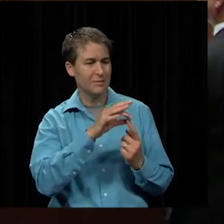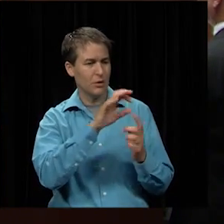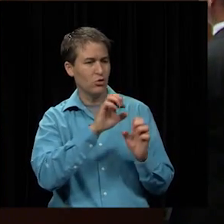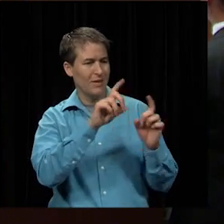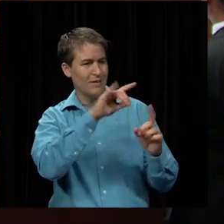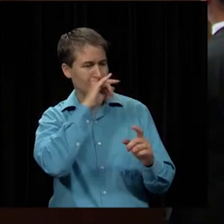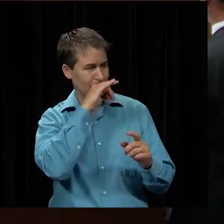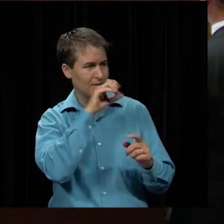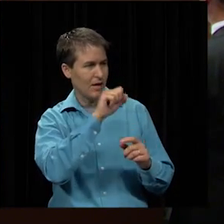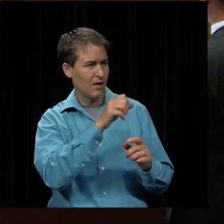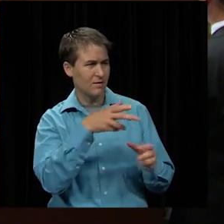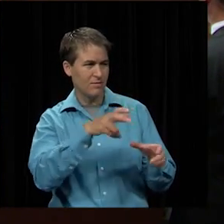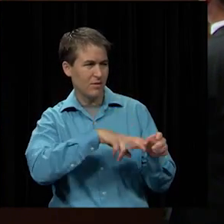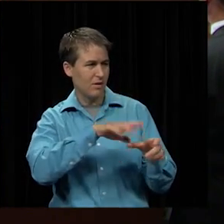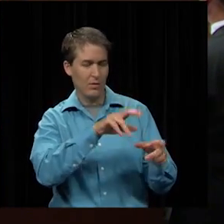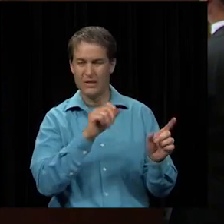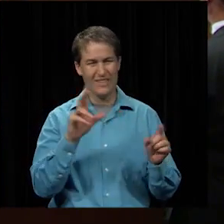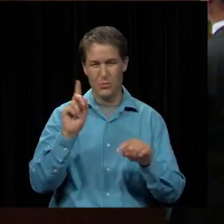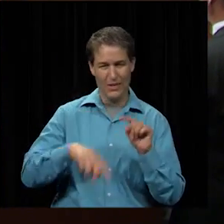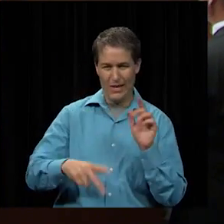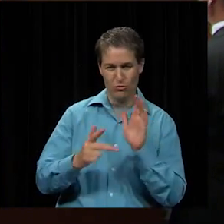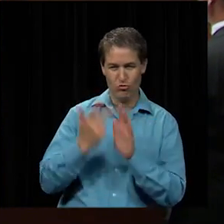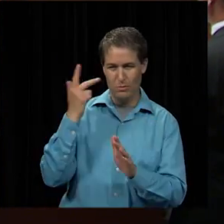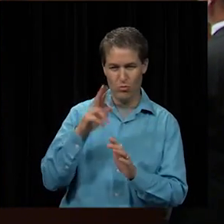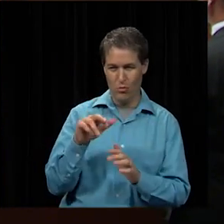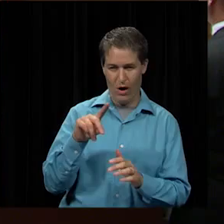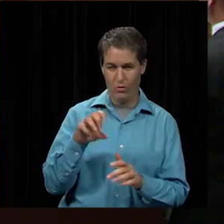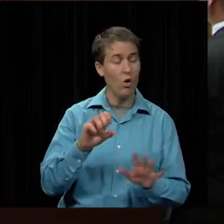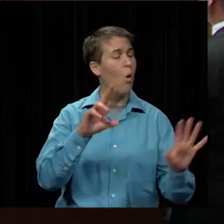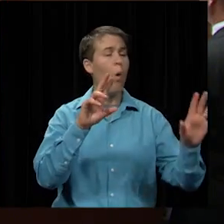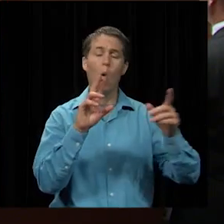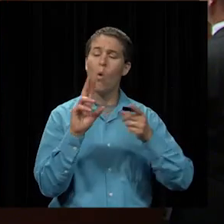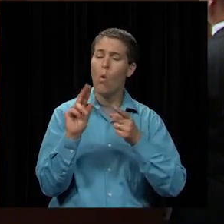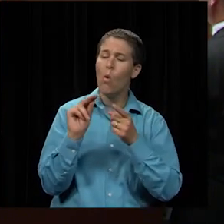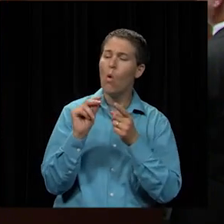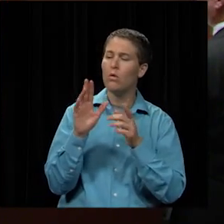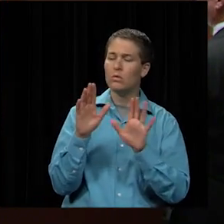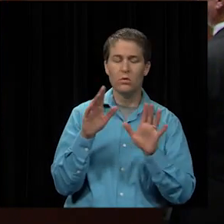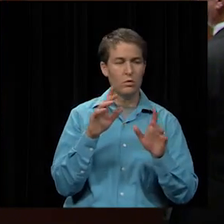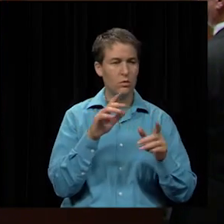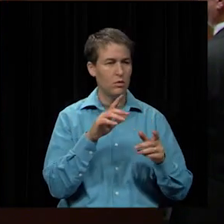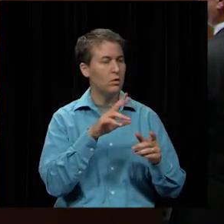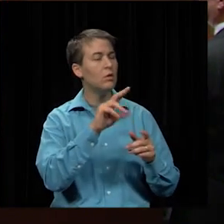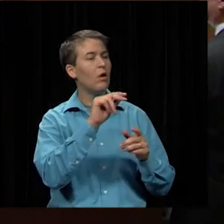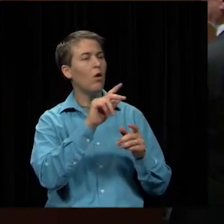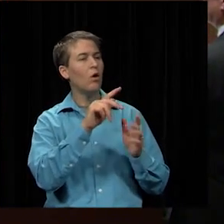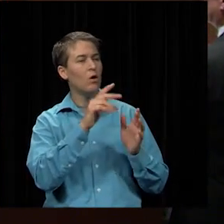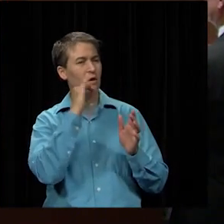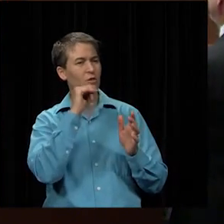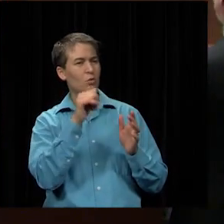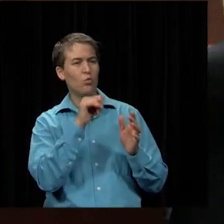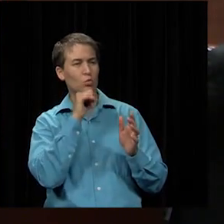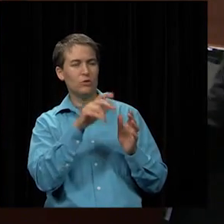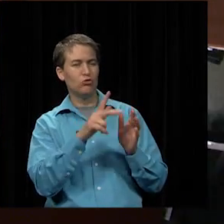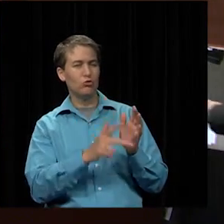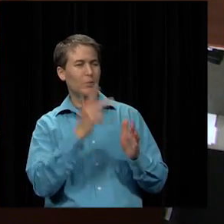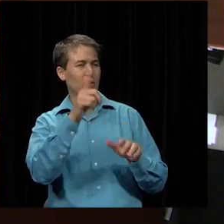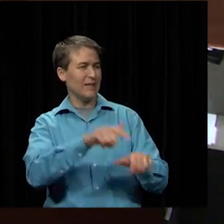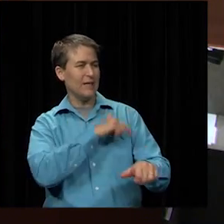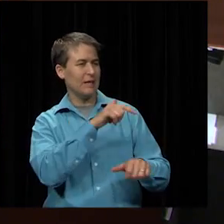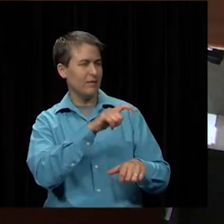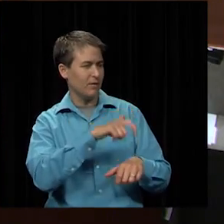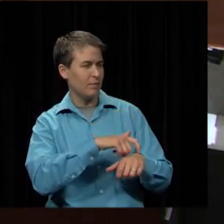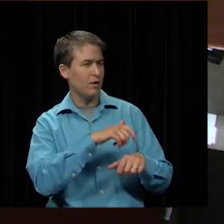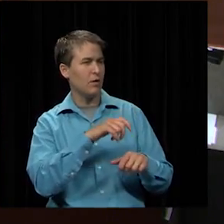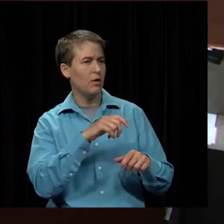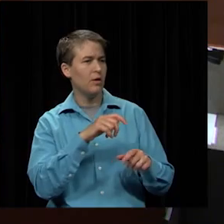routes yeah we can't go to triple routes well no individuals actually don't you don't triple the link oh i see you don't